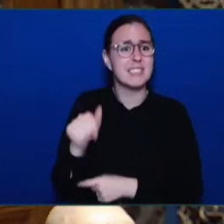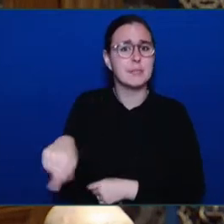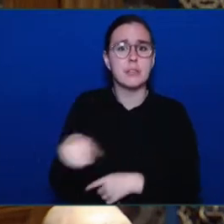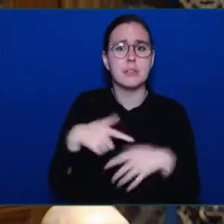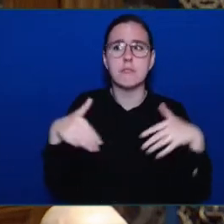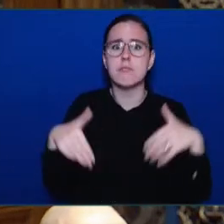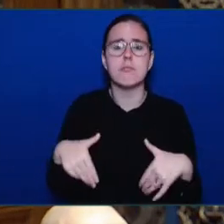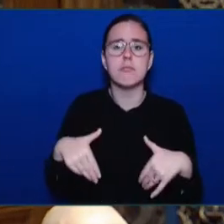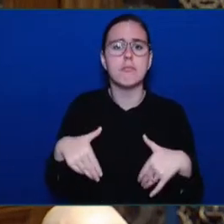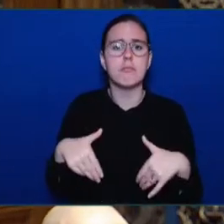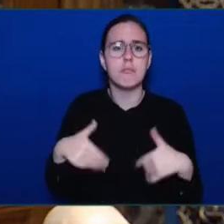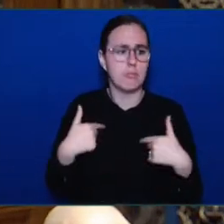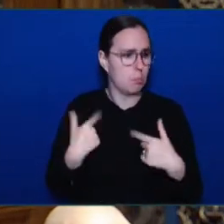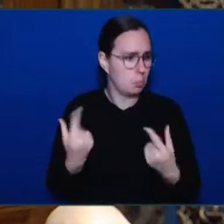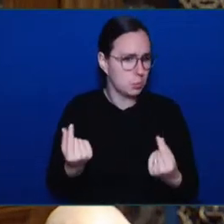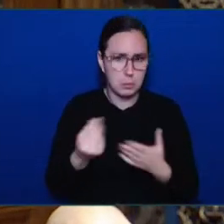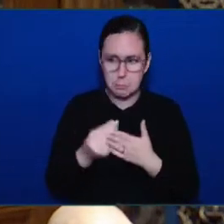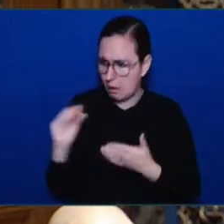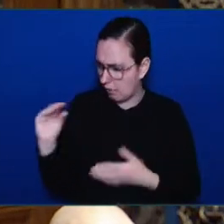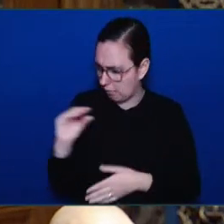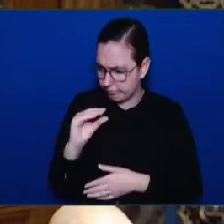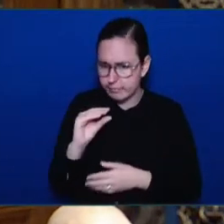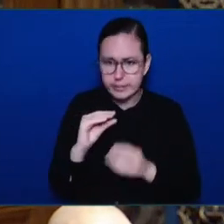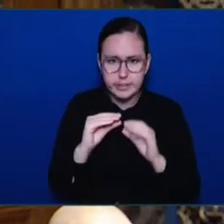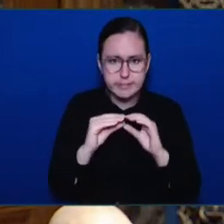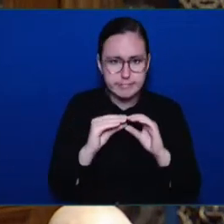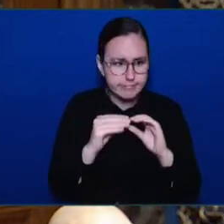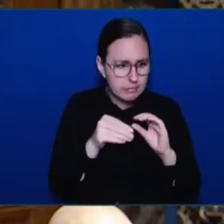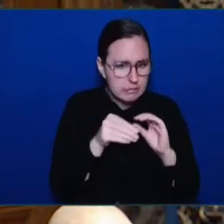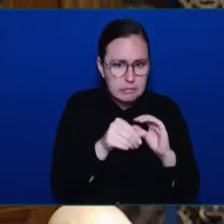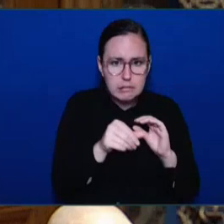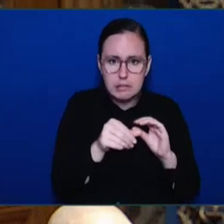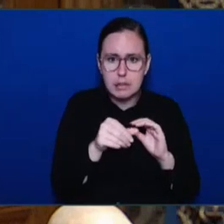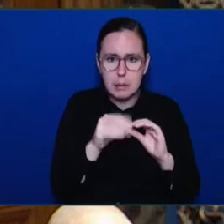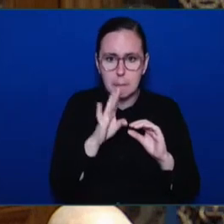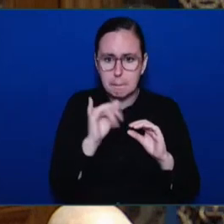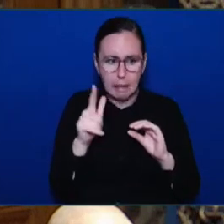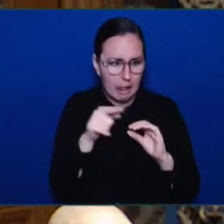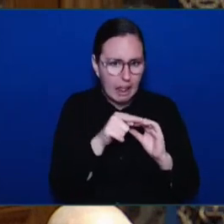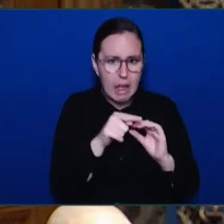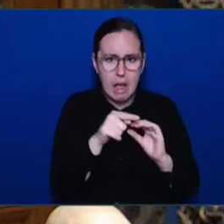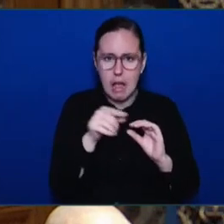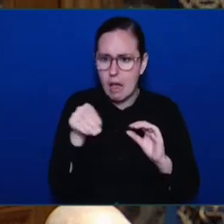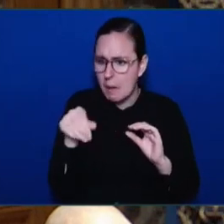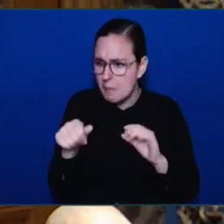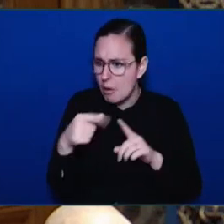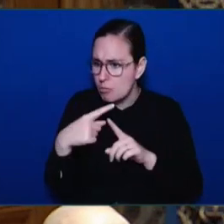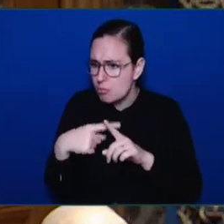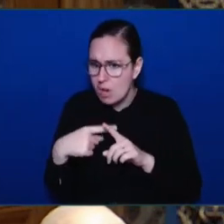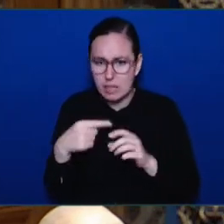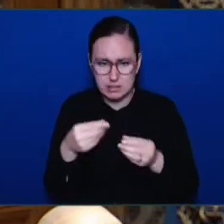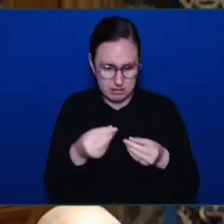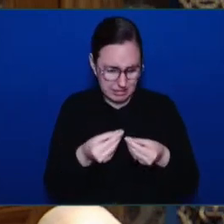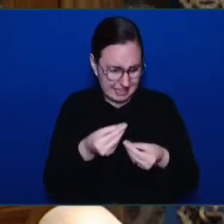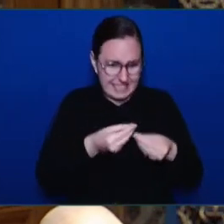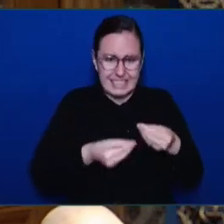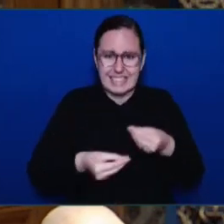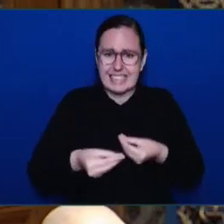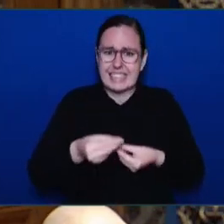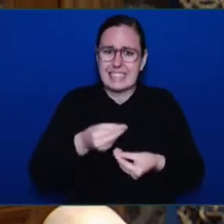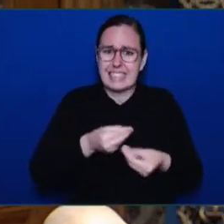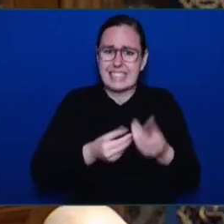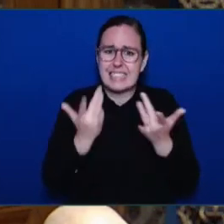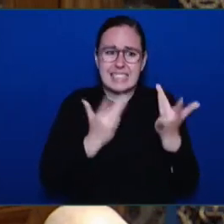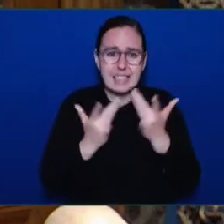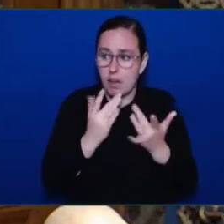Choosing between paying their bills or their rent, buying groceries or buying medications. When one of my constituents was evicted